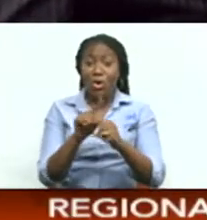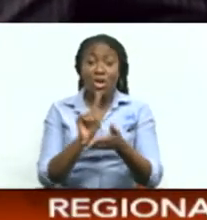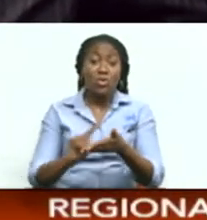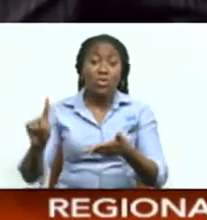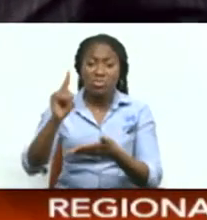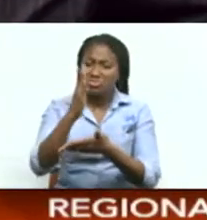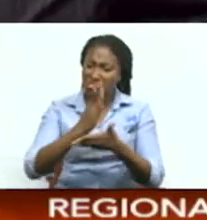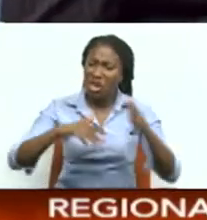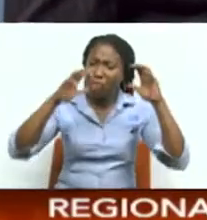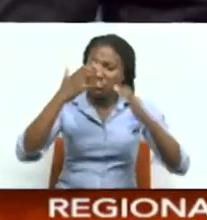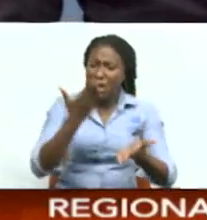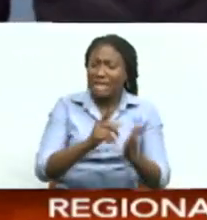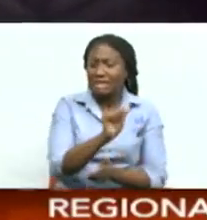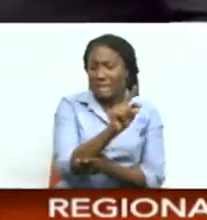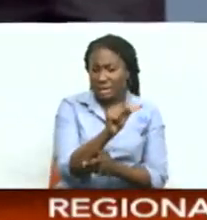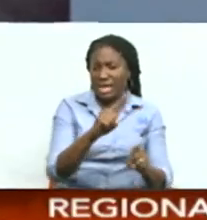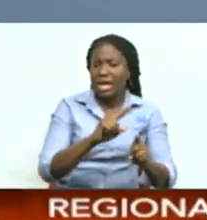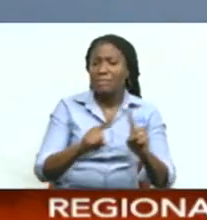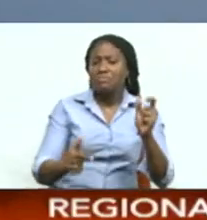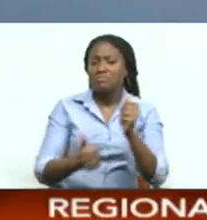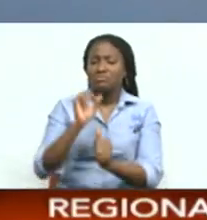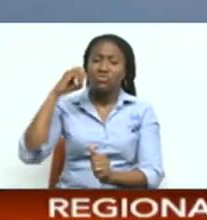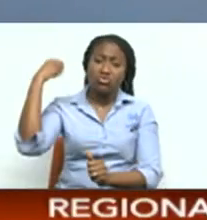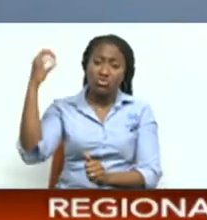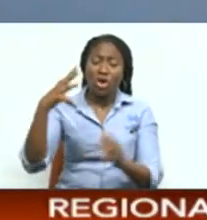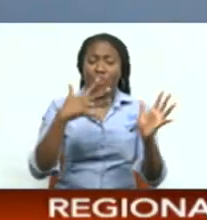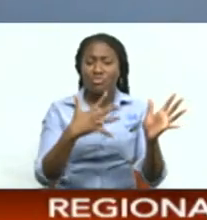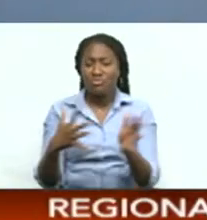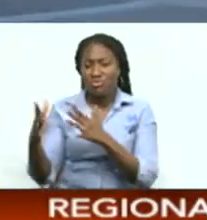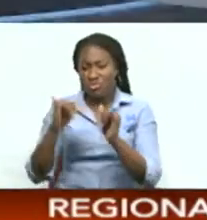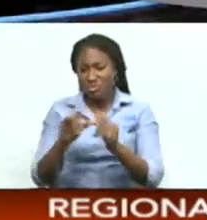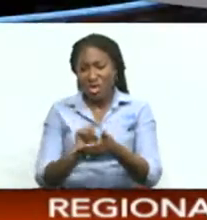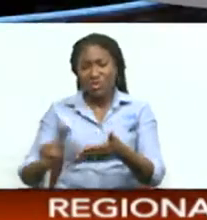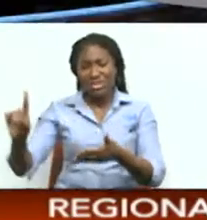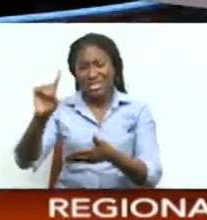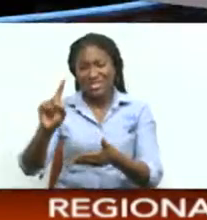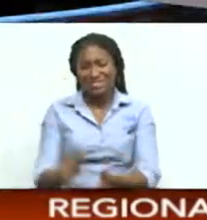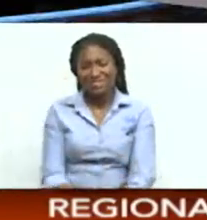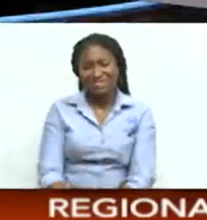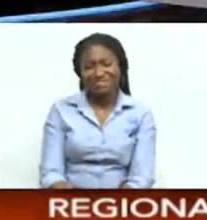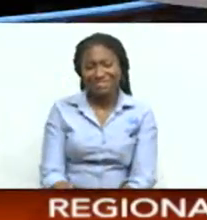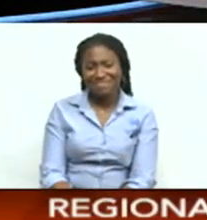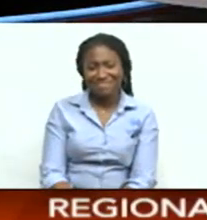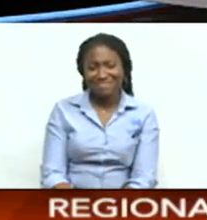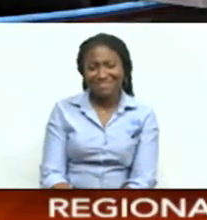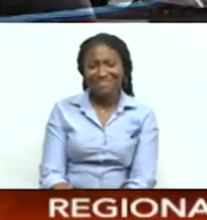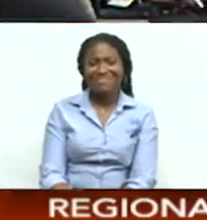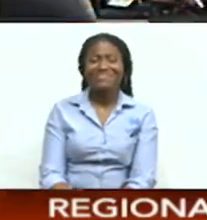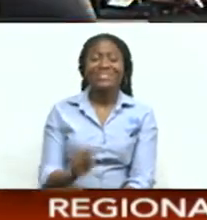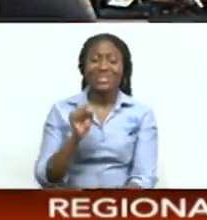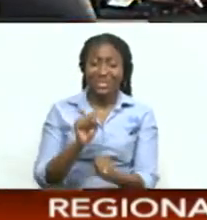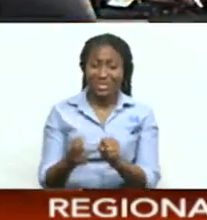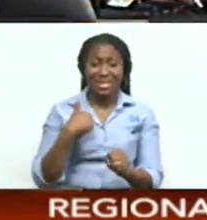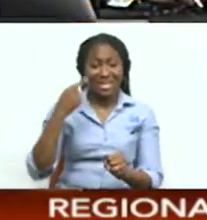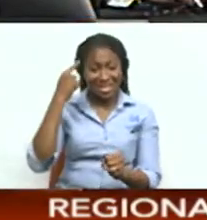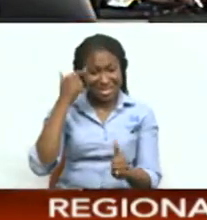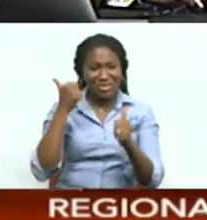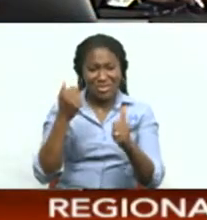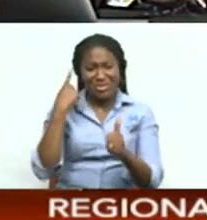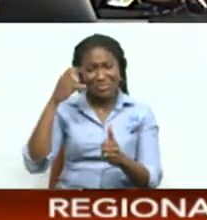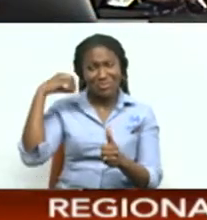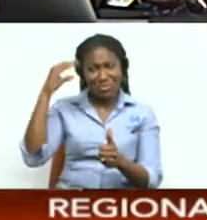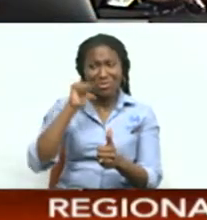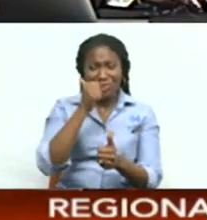possible on Saturday Things remain mostly sunny and breezy as we head into next week I know a lot of people will be grateful for the sun tomorrow